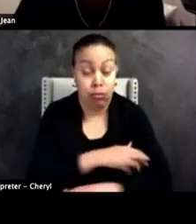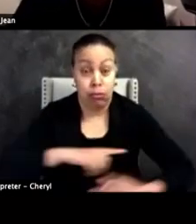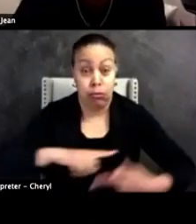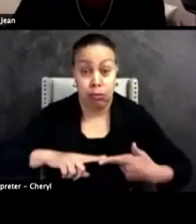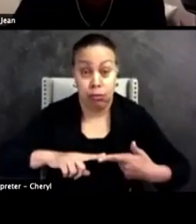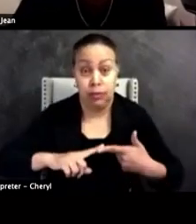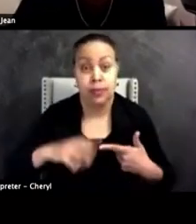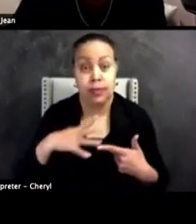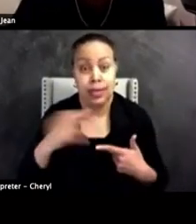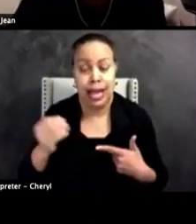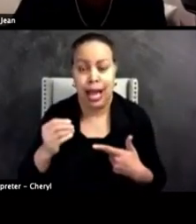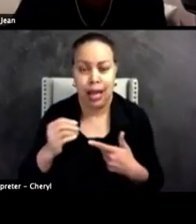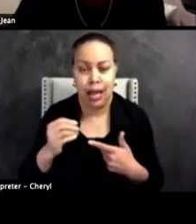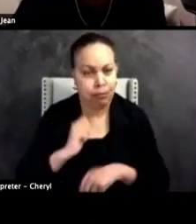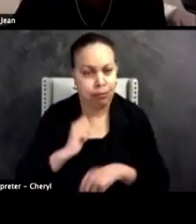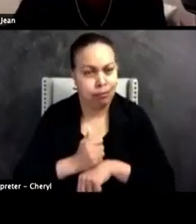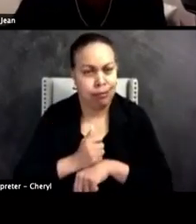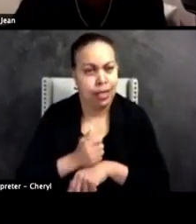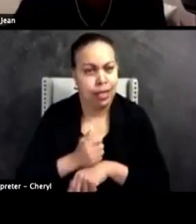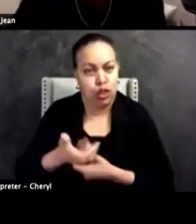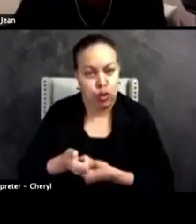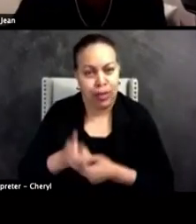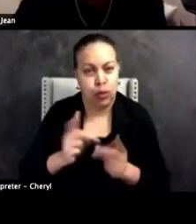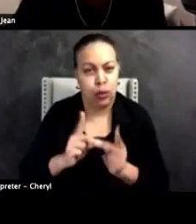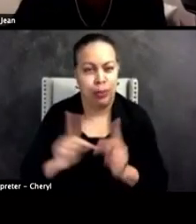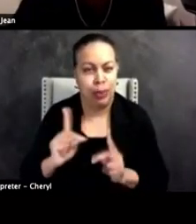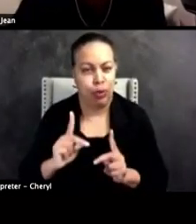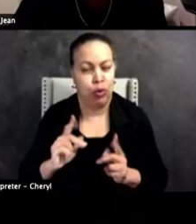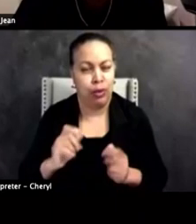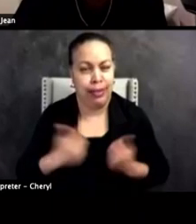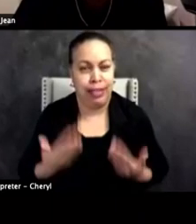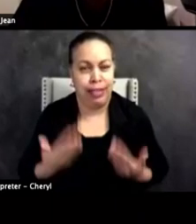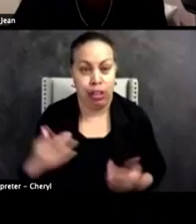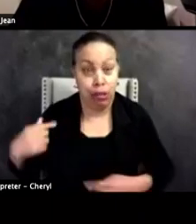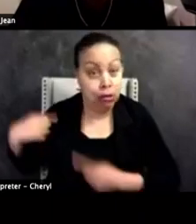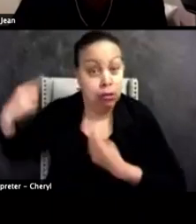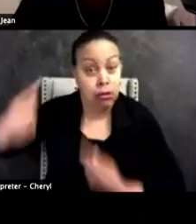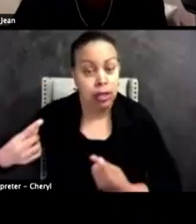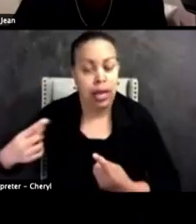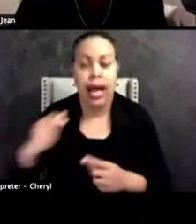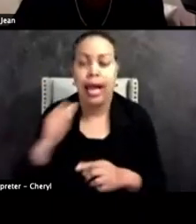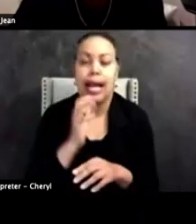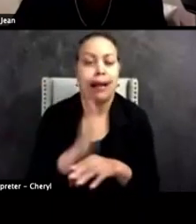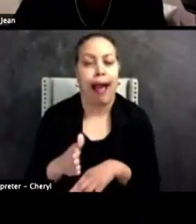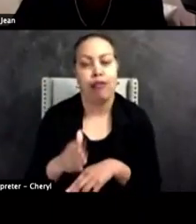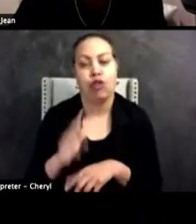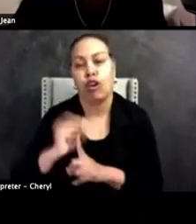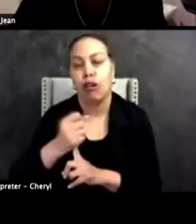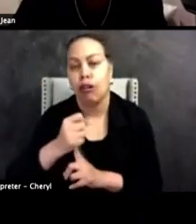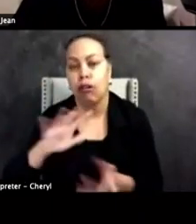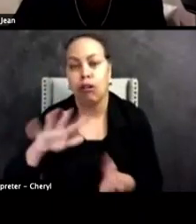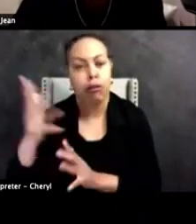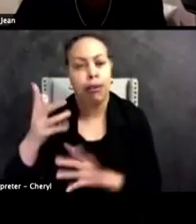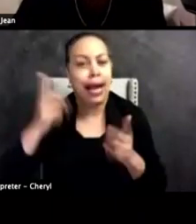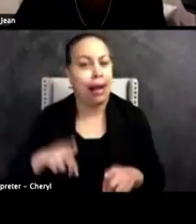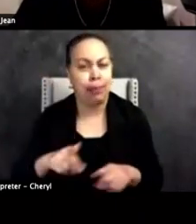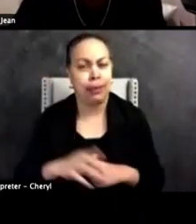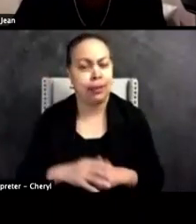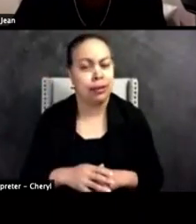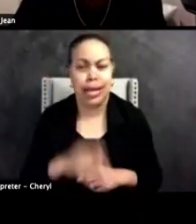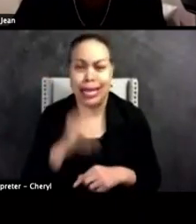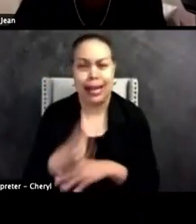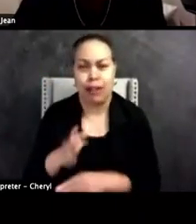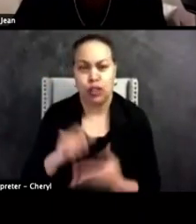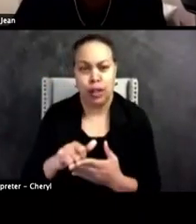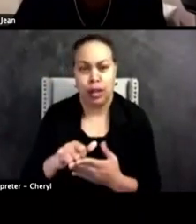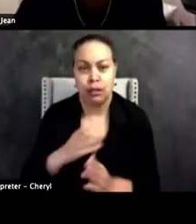right? And building that trust with your residents since day one, not, not after, you know, a situation happens, right? Not after, but before